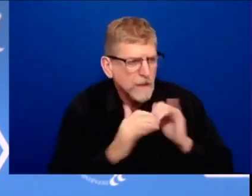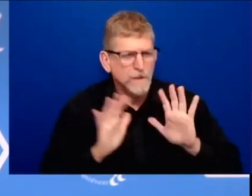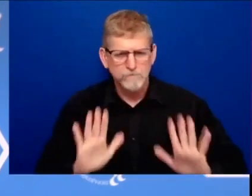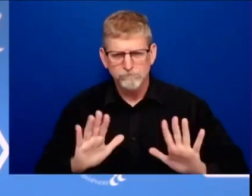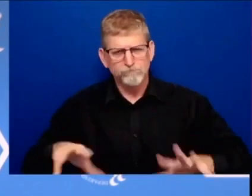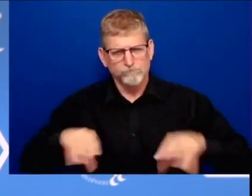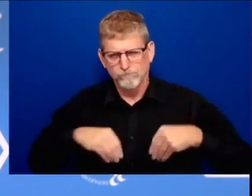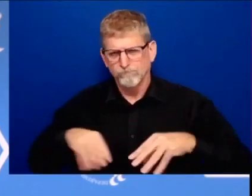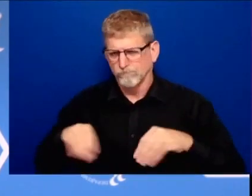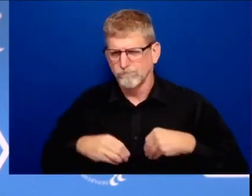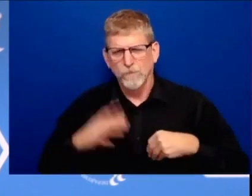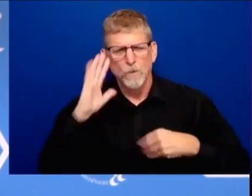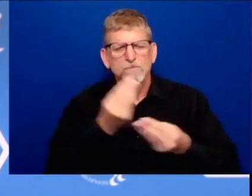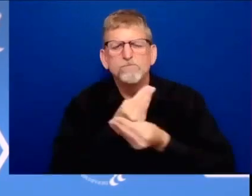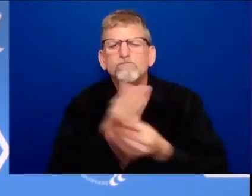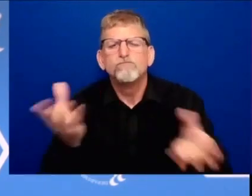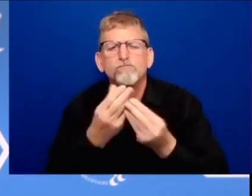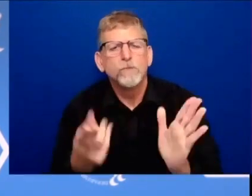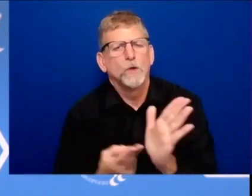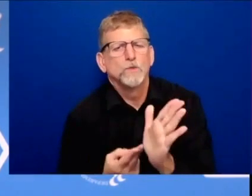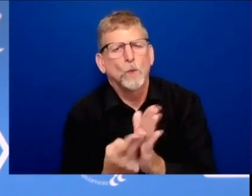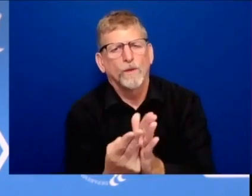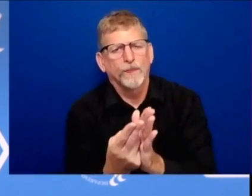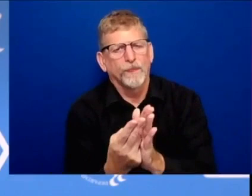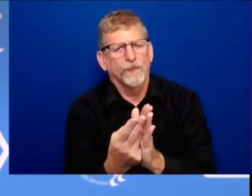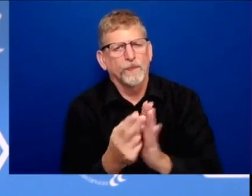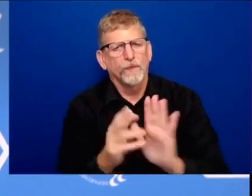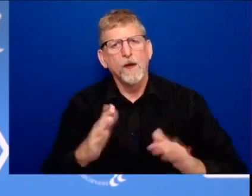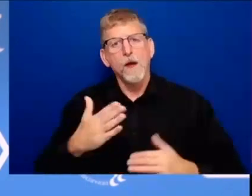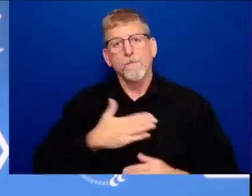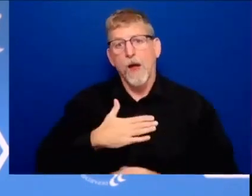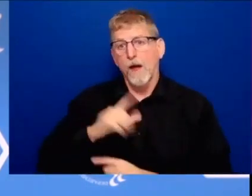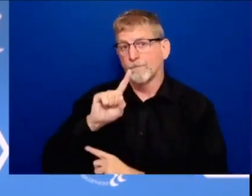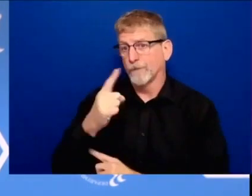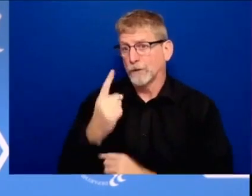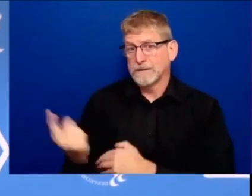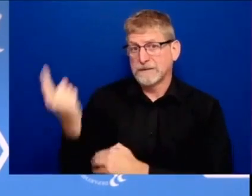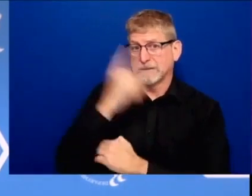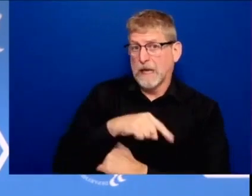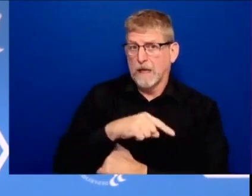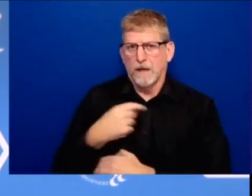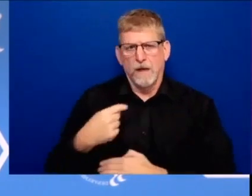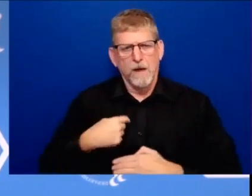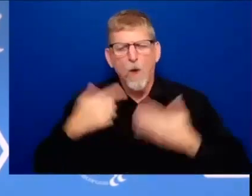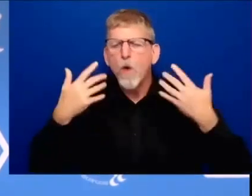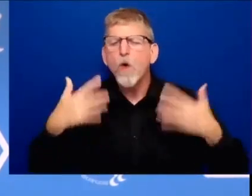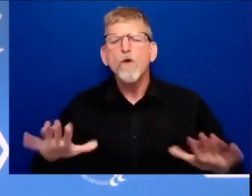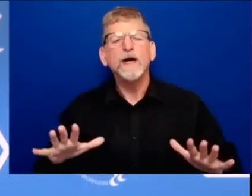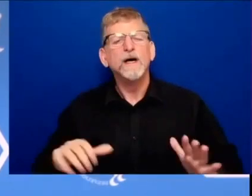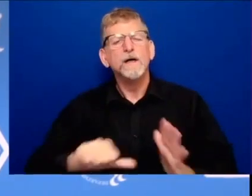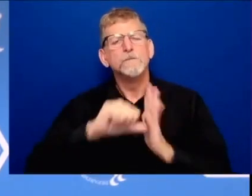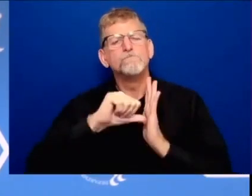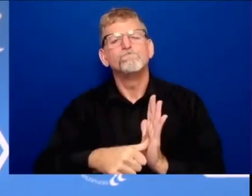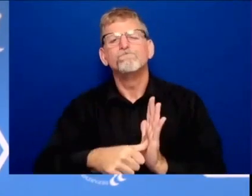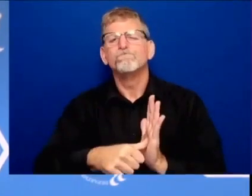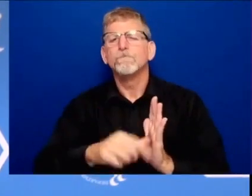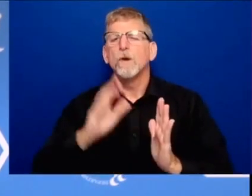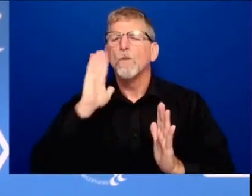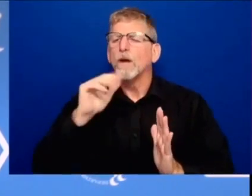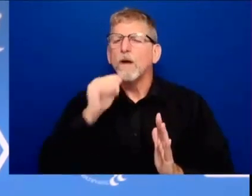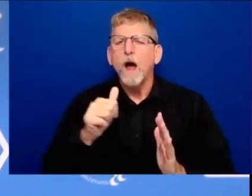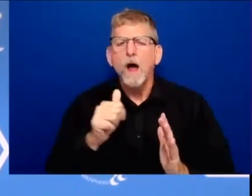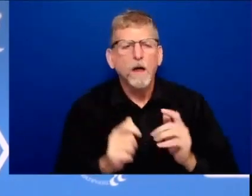we won't have everything fixed for a while but we're going to fix it first